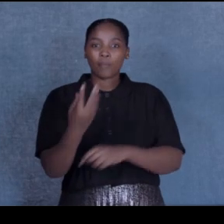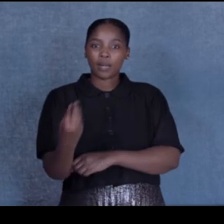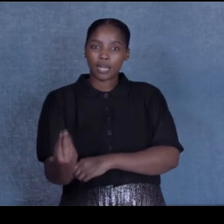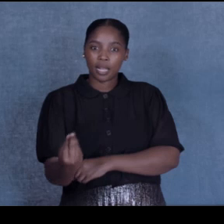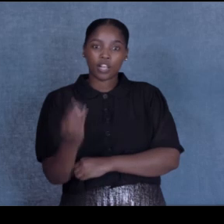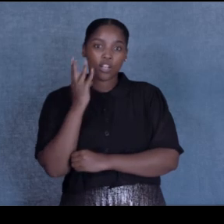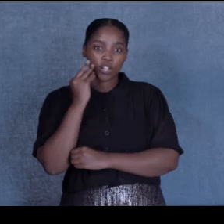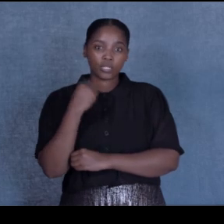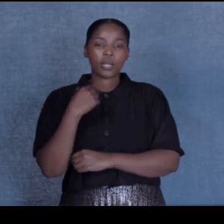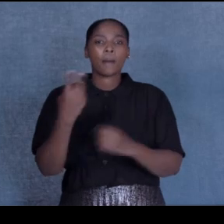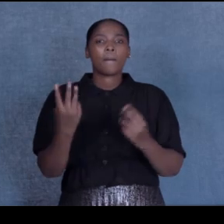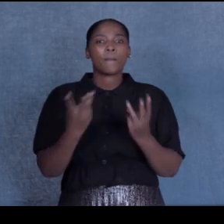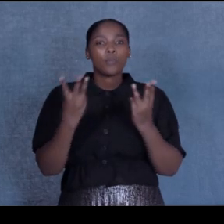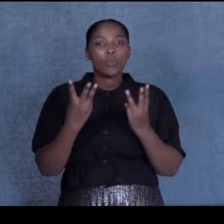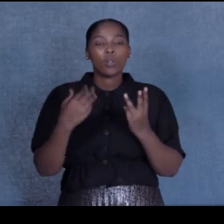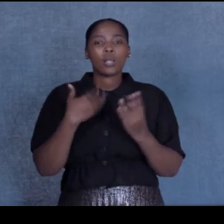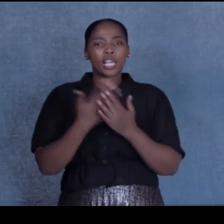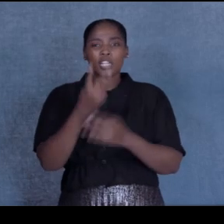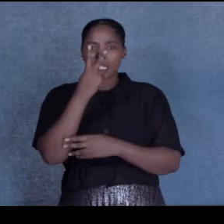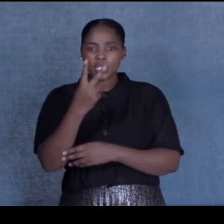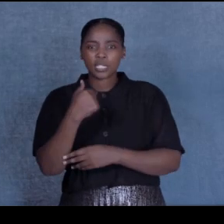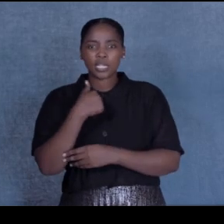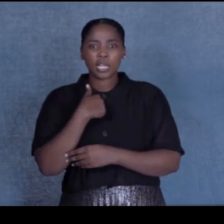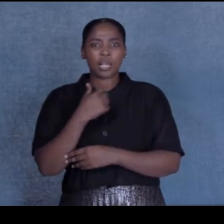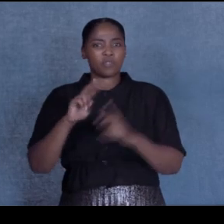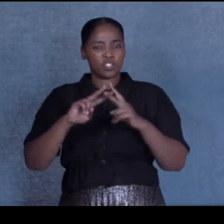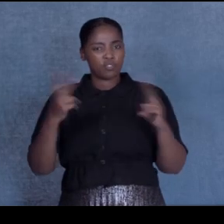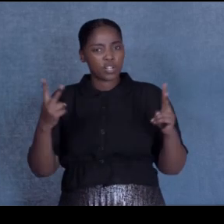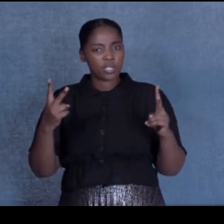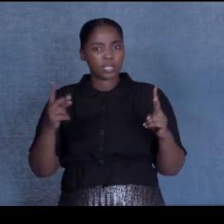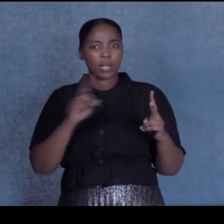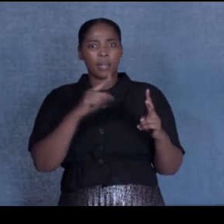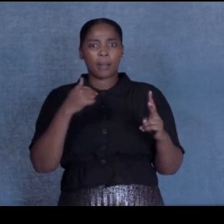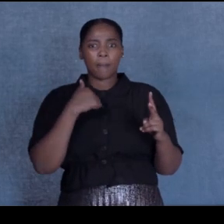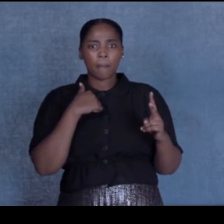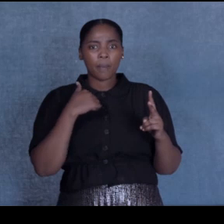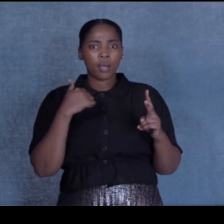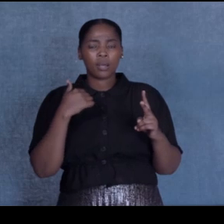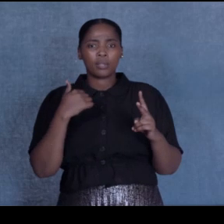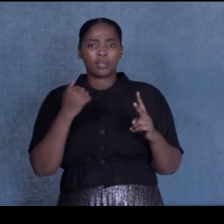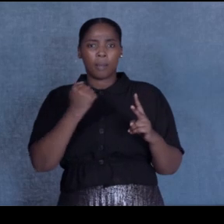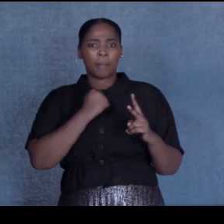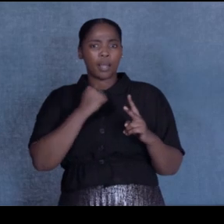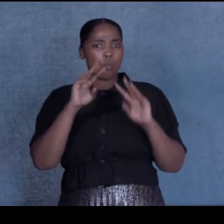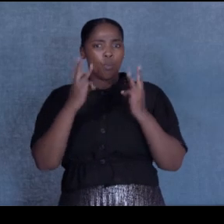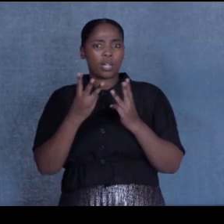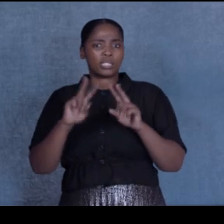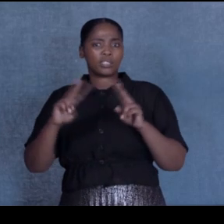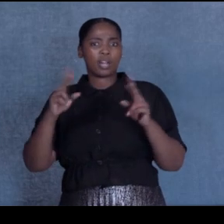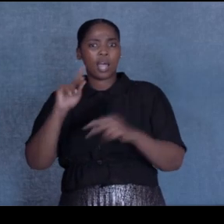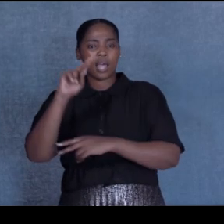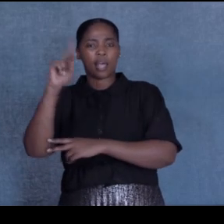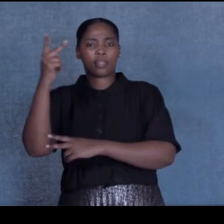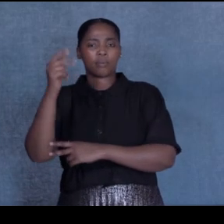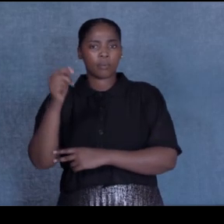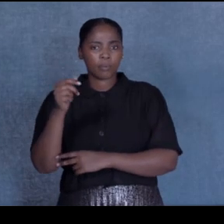that I'm different. That my work wasn't as good as the others. But they couldn't understand why. Why is